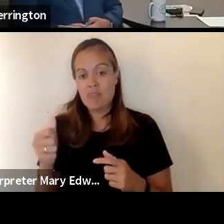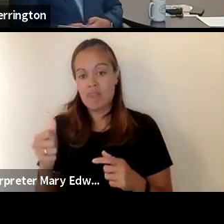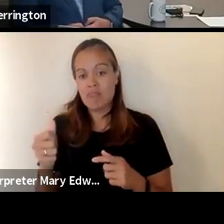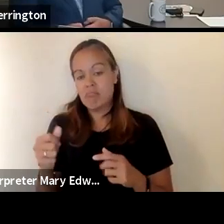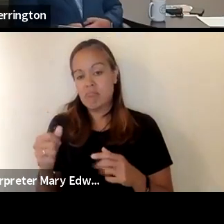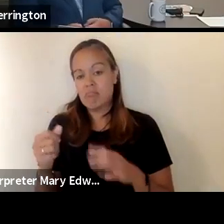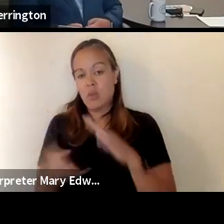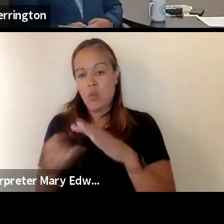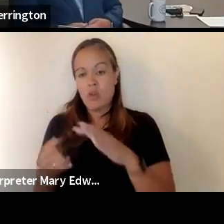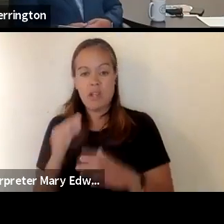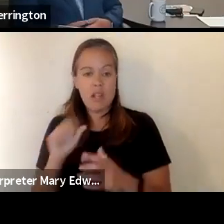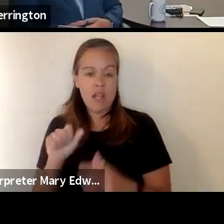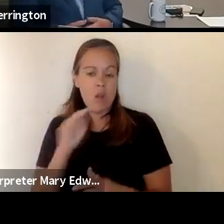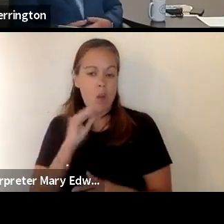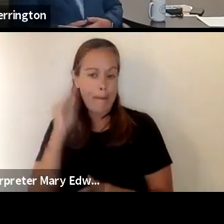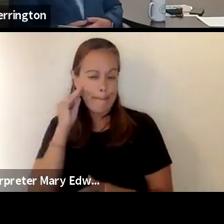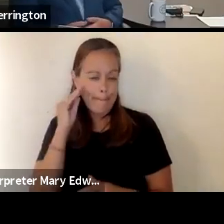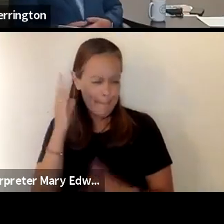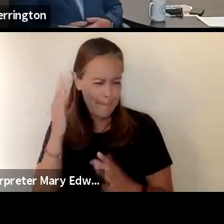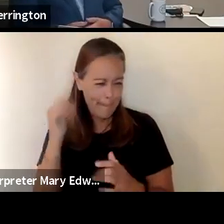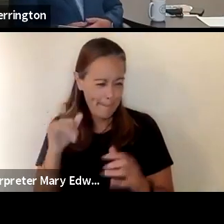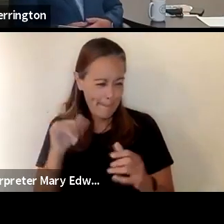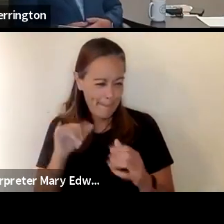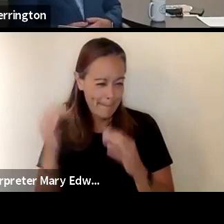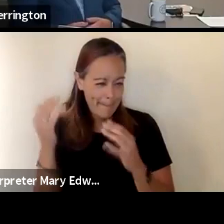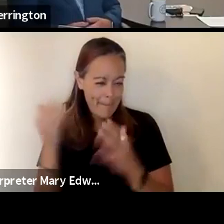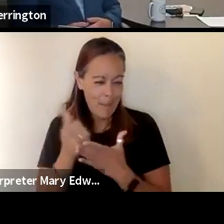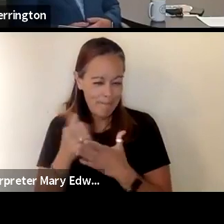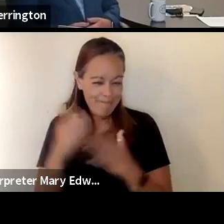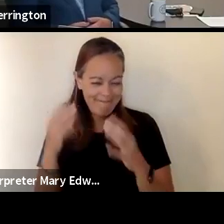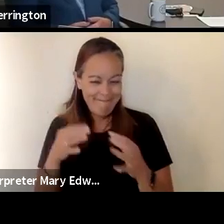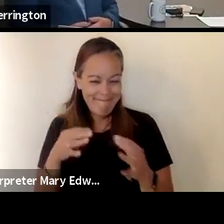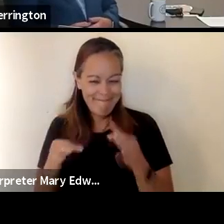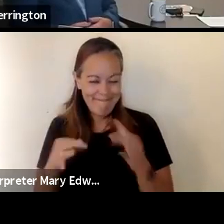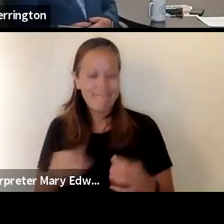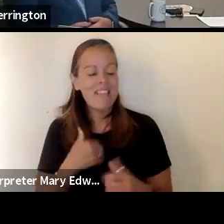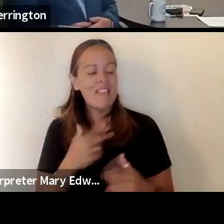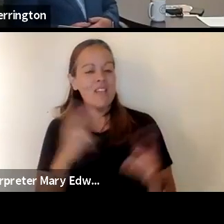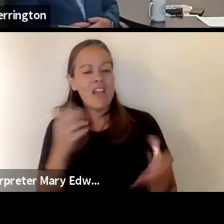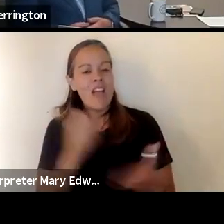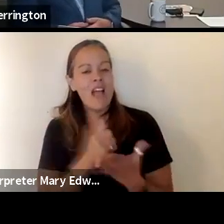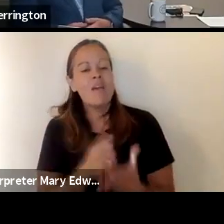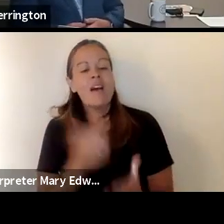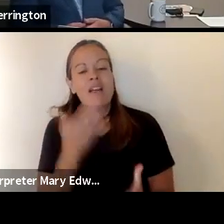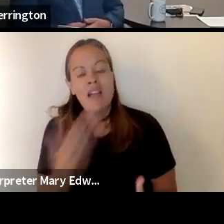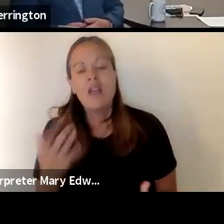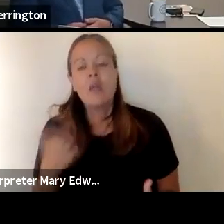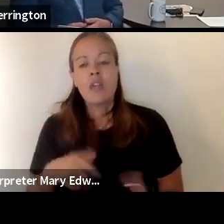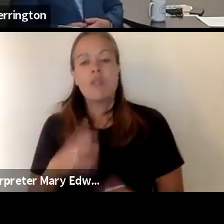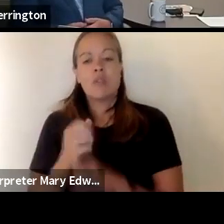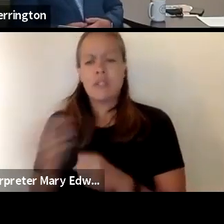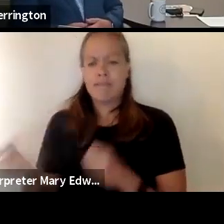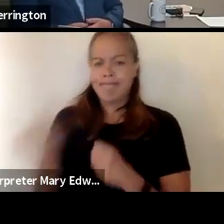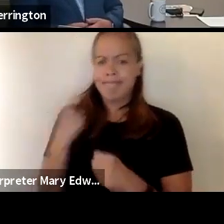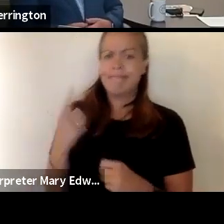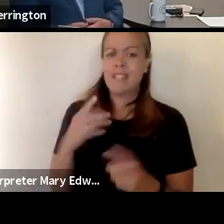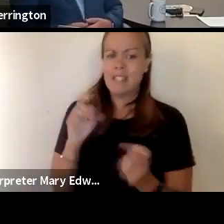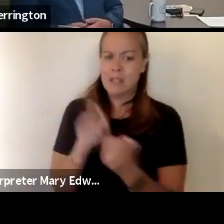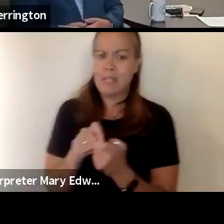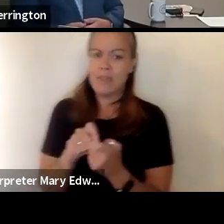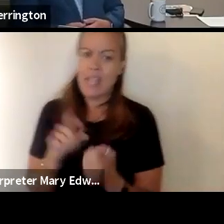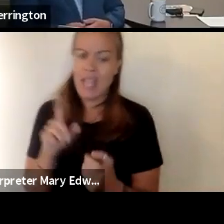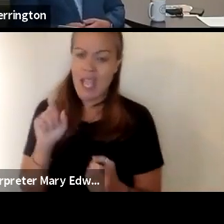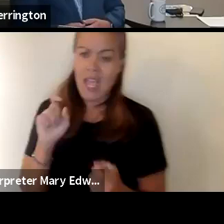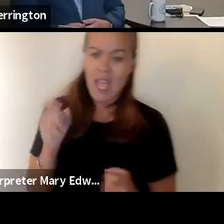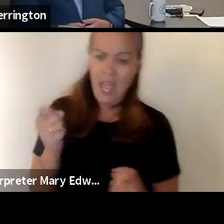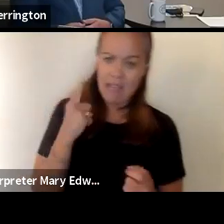i hope that helps explain that's very helpful thank you and we had received a question specifically asking